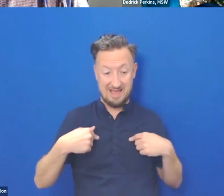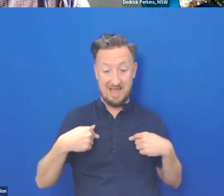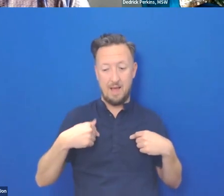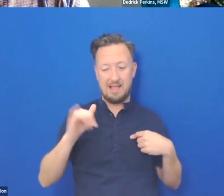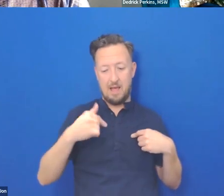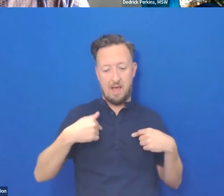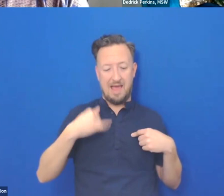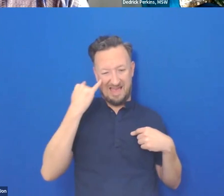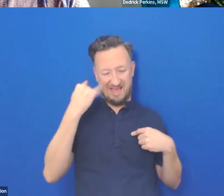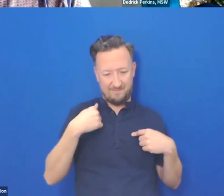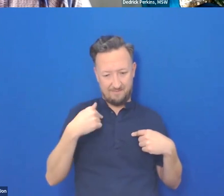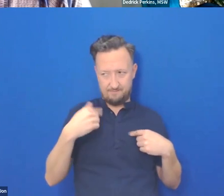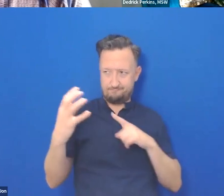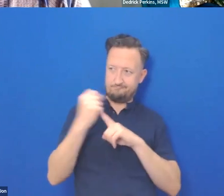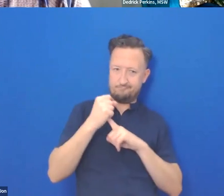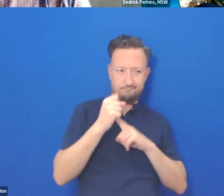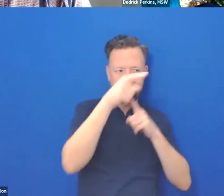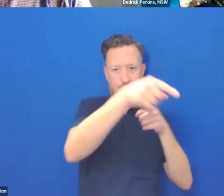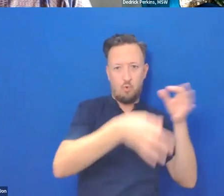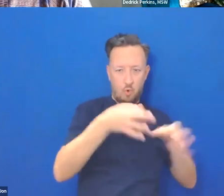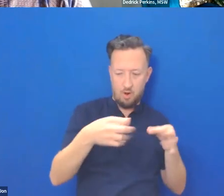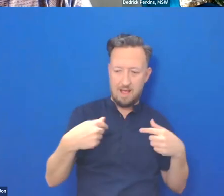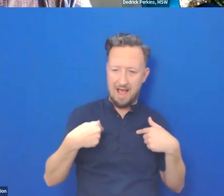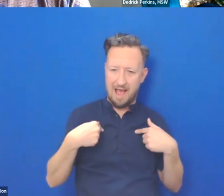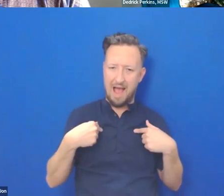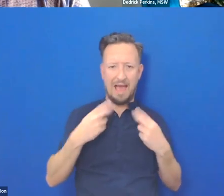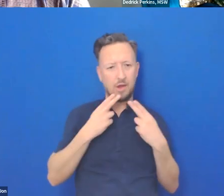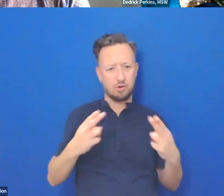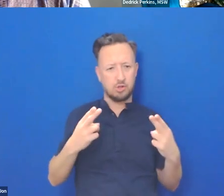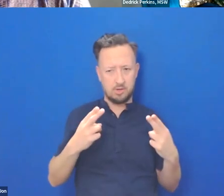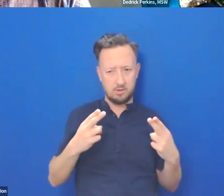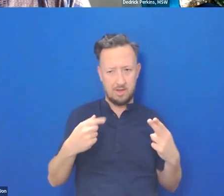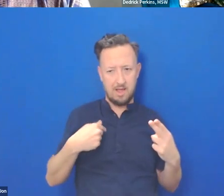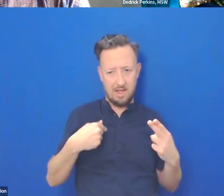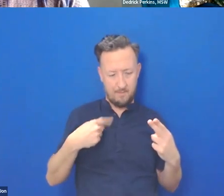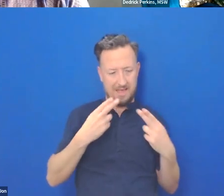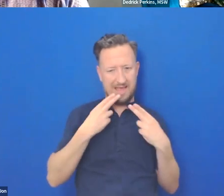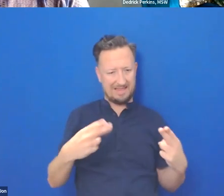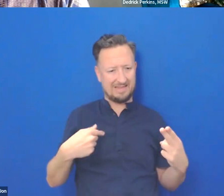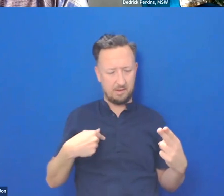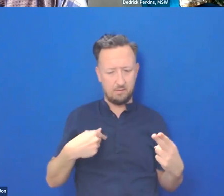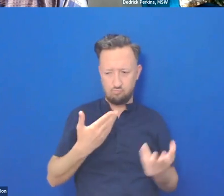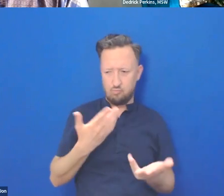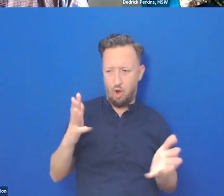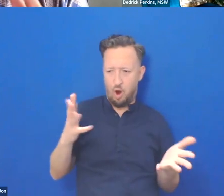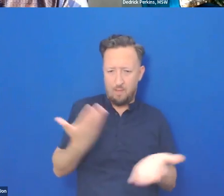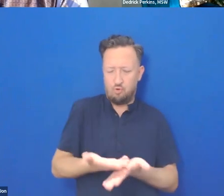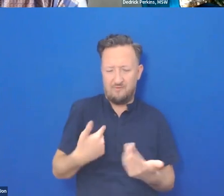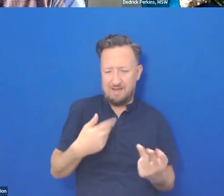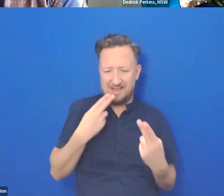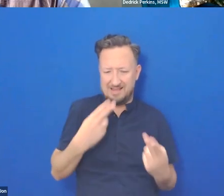innocent. It is up to the prosecutor to show they're not with overwhelming evidence. So the